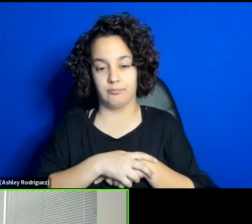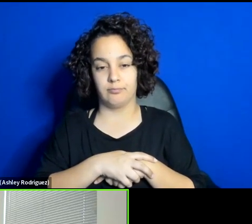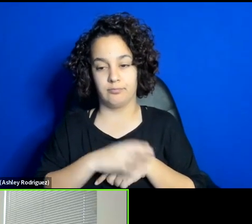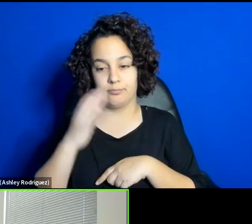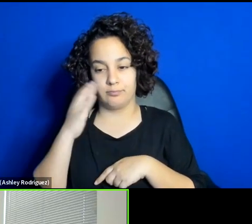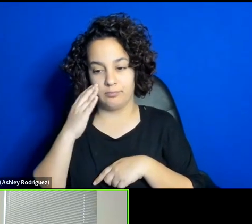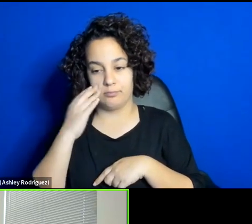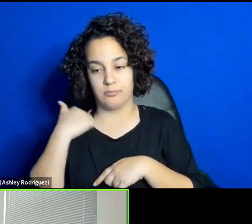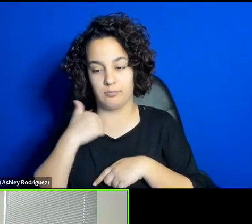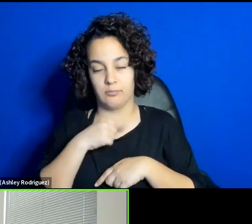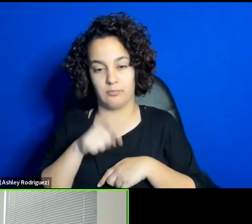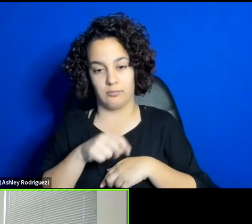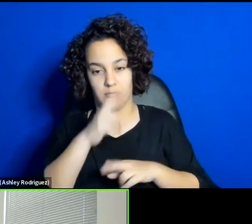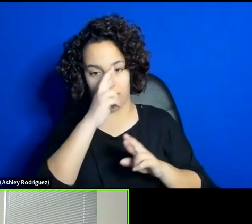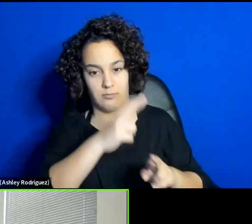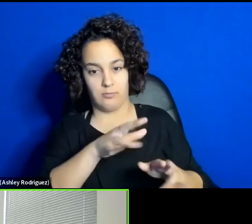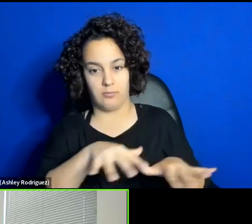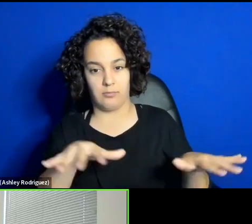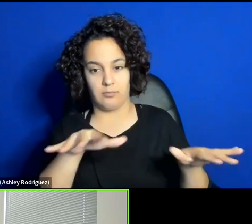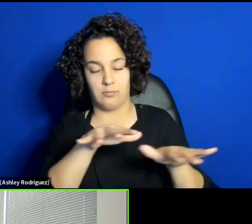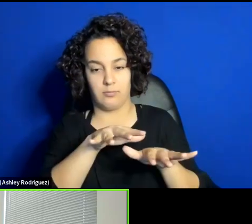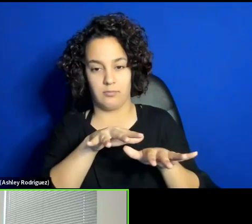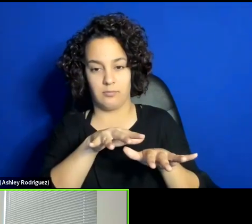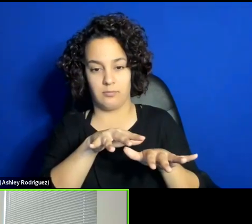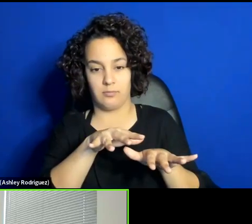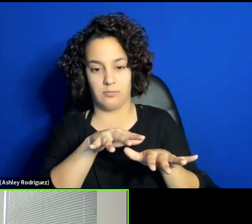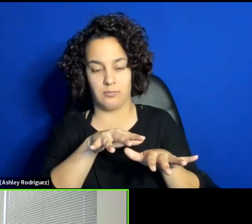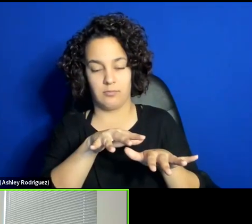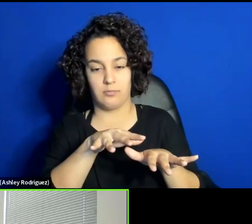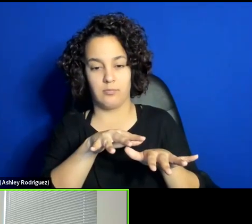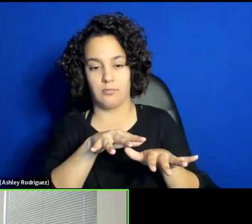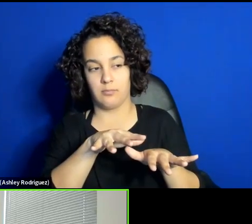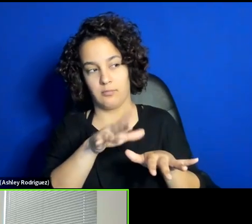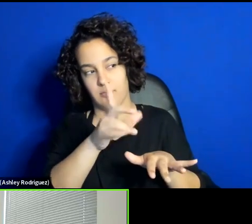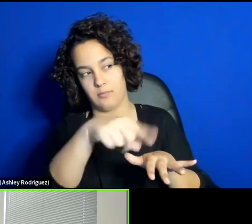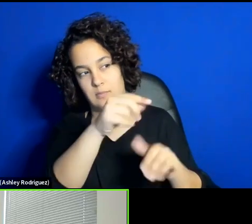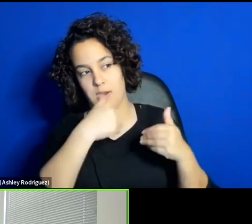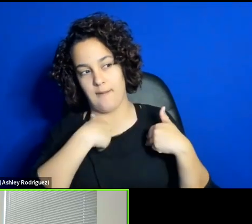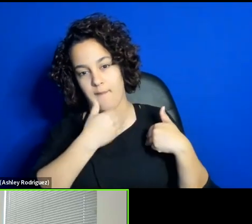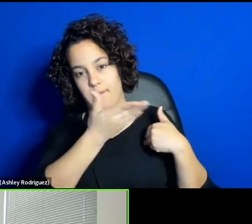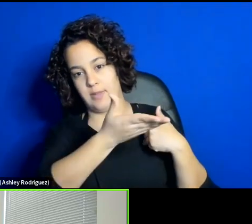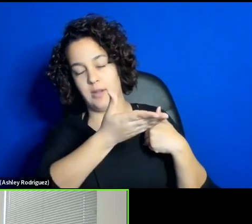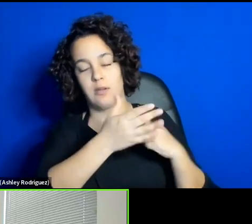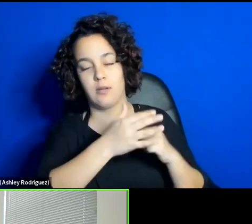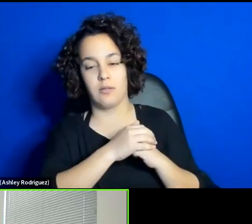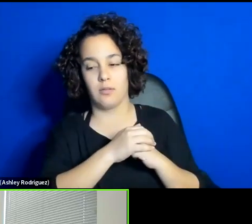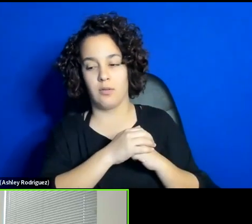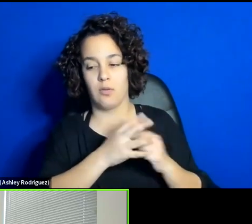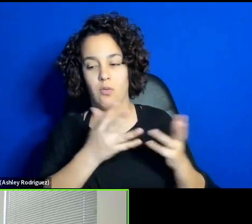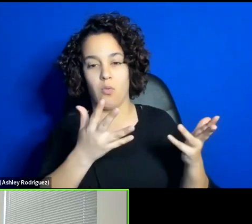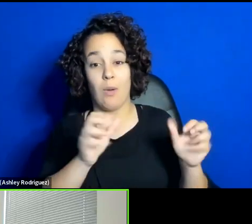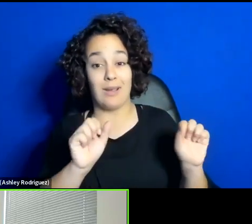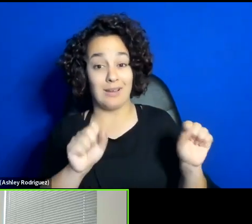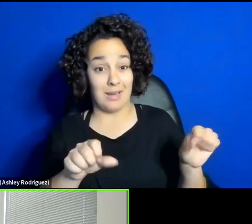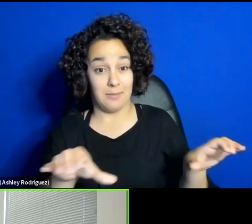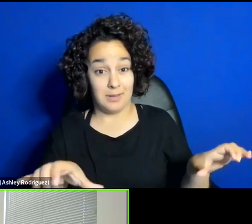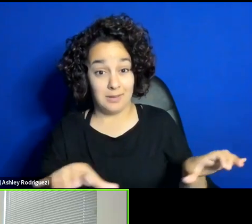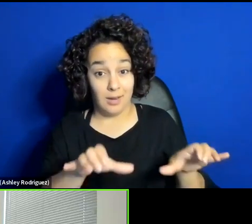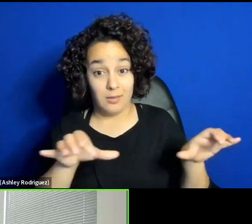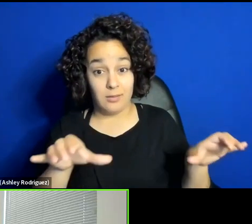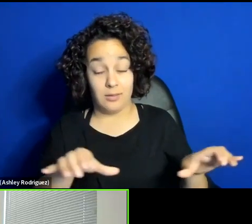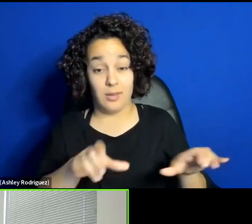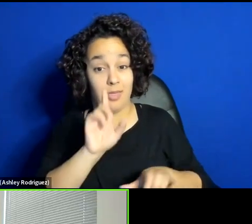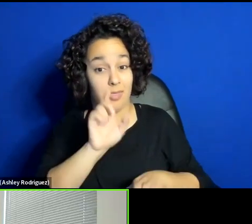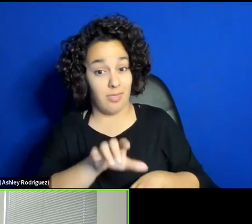space that they have over there. Dr. so what can be done has to come